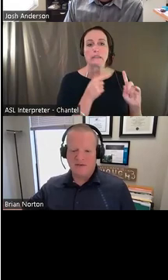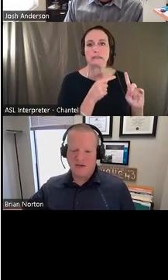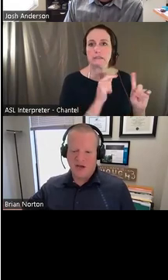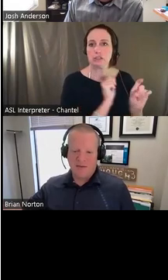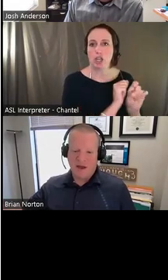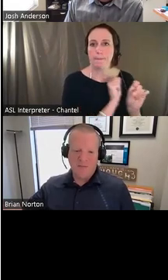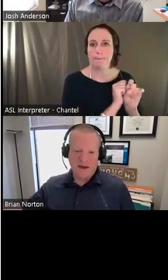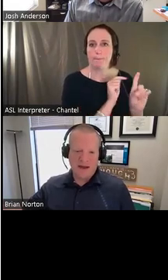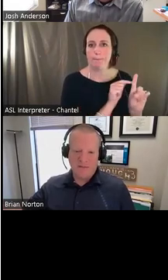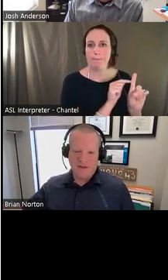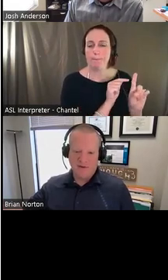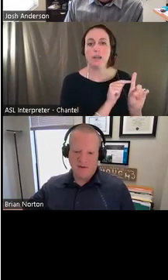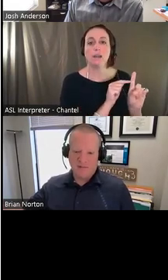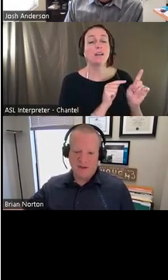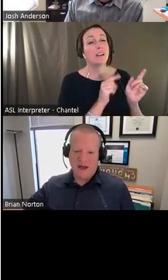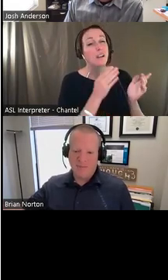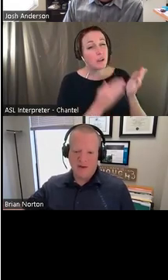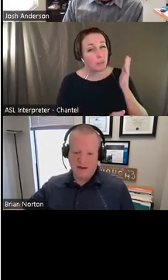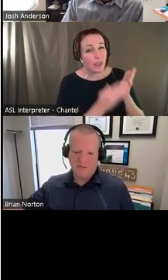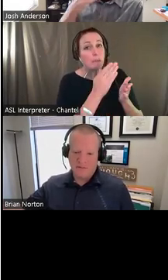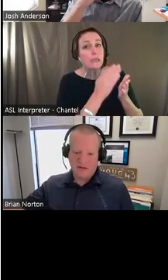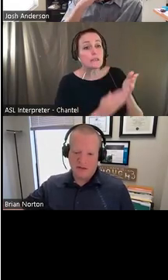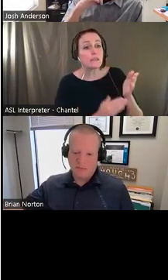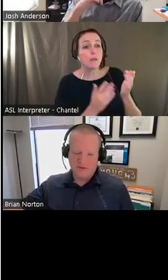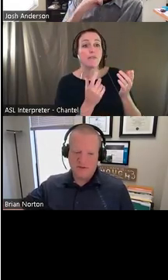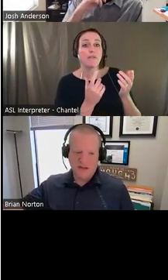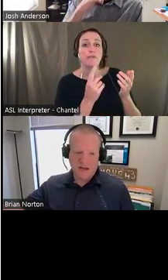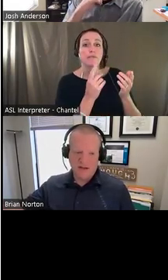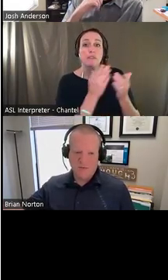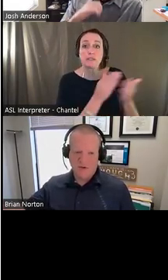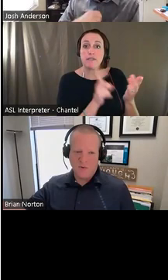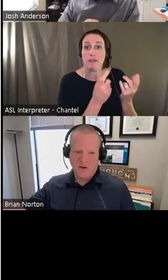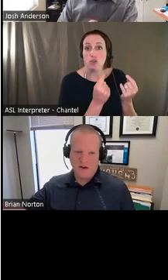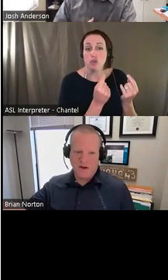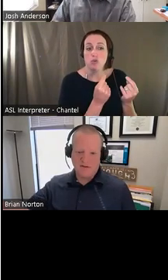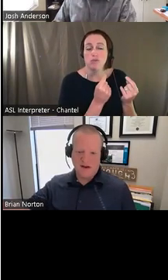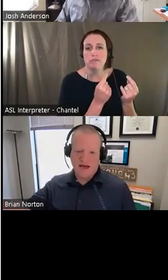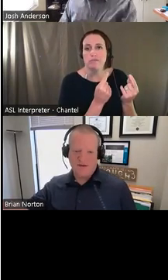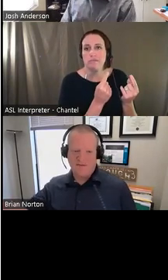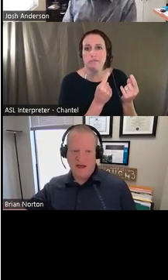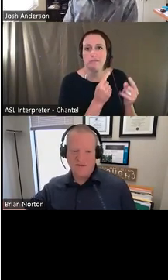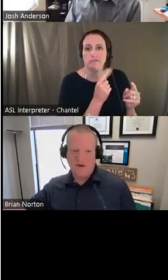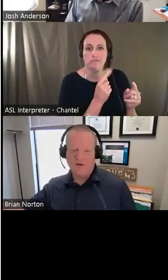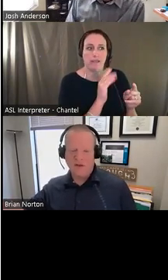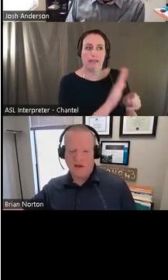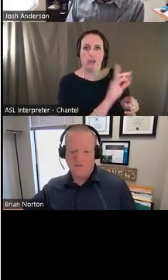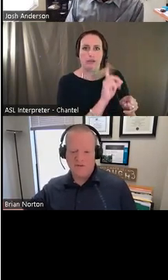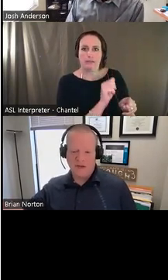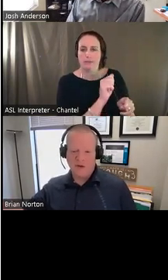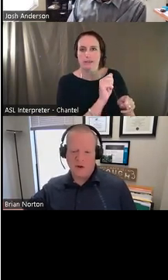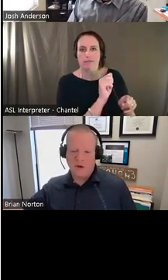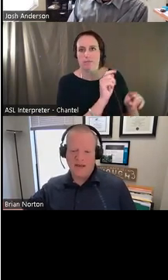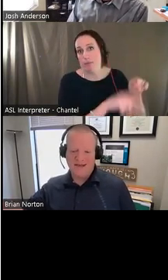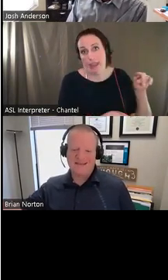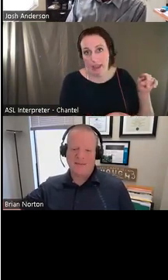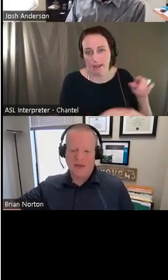aspects of that job may or may not be able to be accommodated for a particular person's needs. Well, you want to have an avowal done early enough so